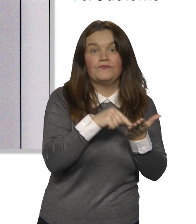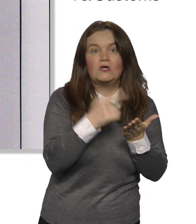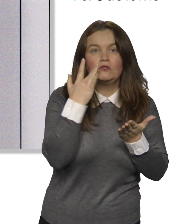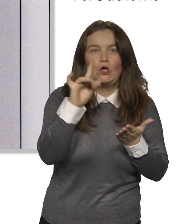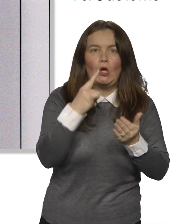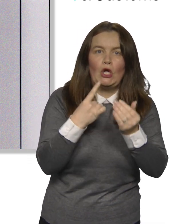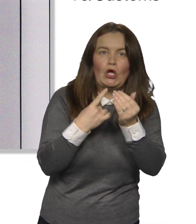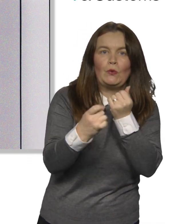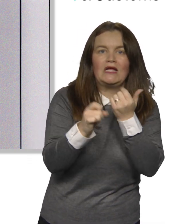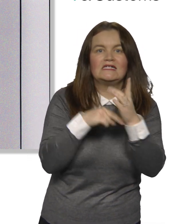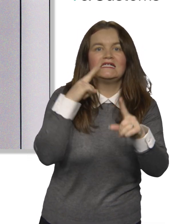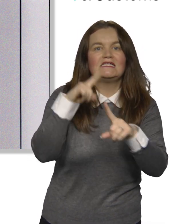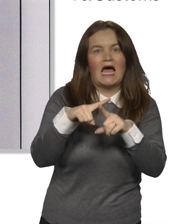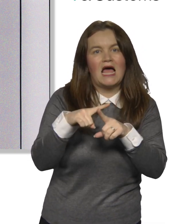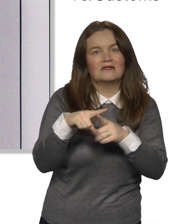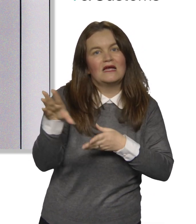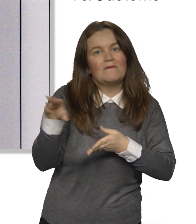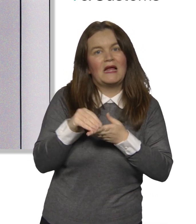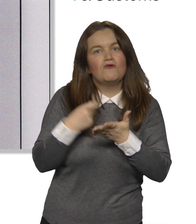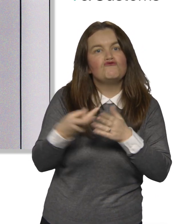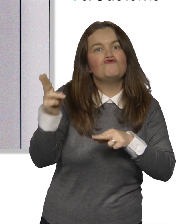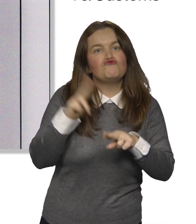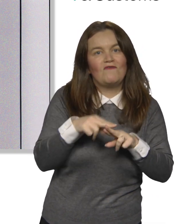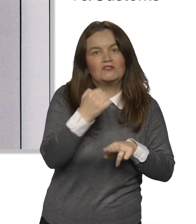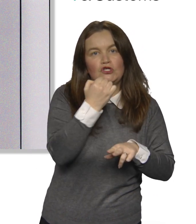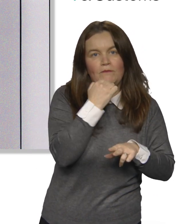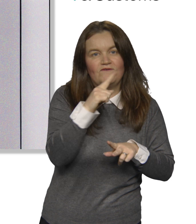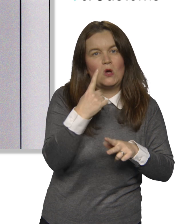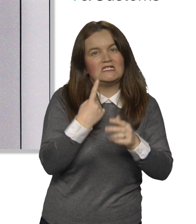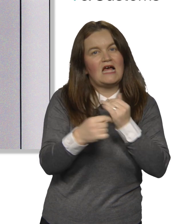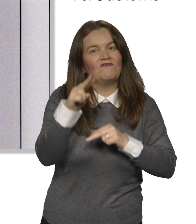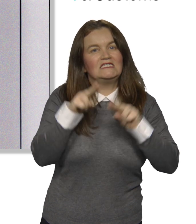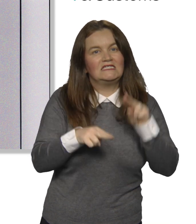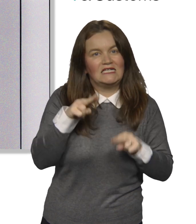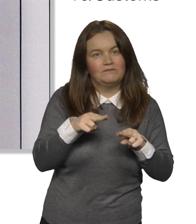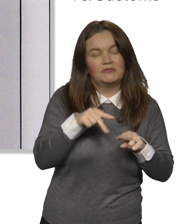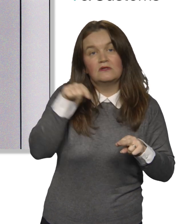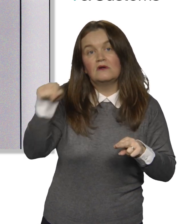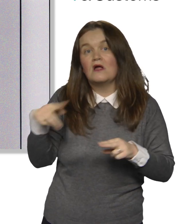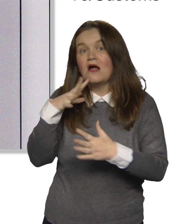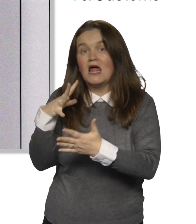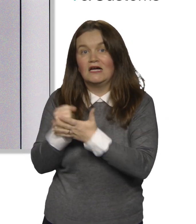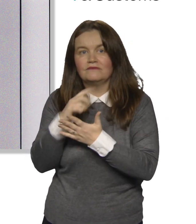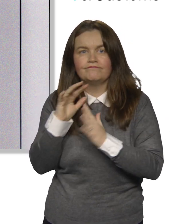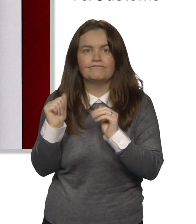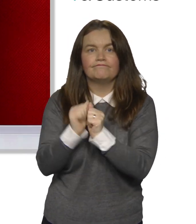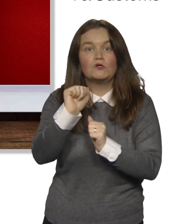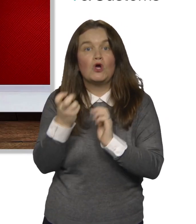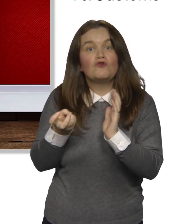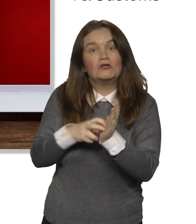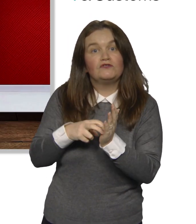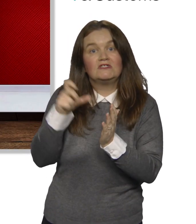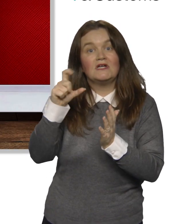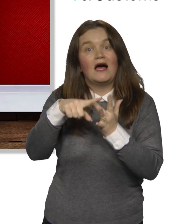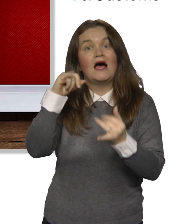HMRC will then send you two letters. One will show your unique taxpayer reference number for self-assessment. The other will